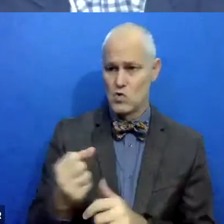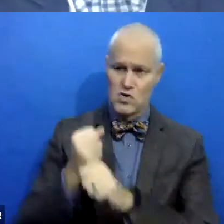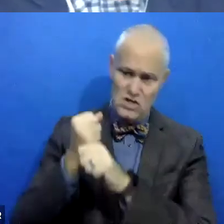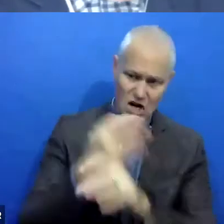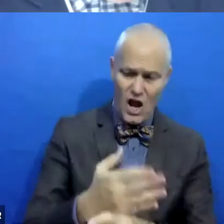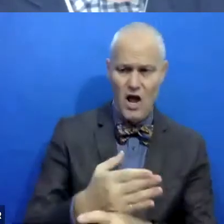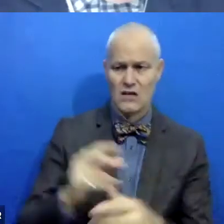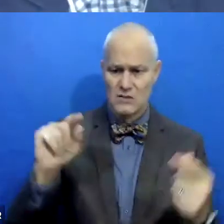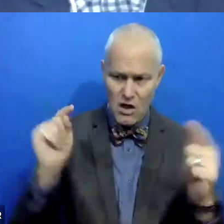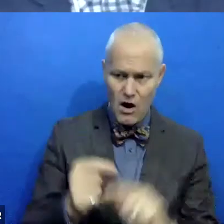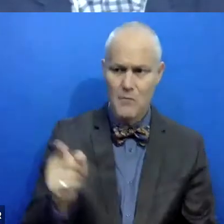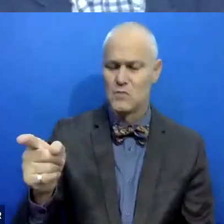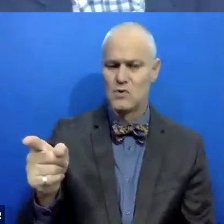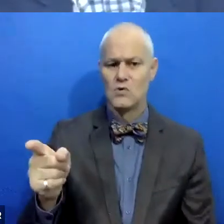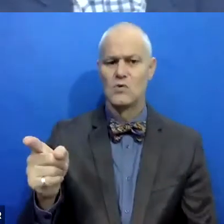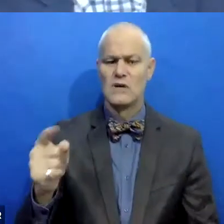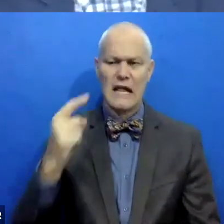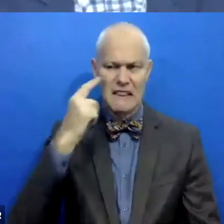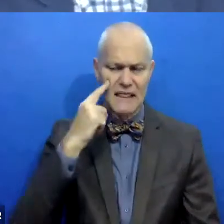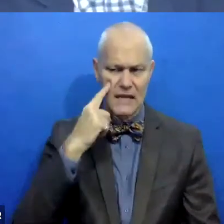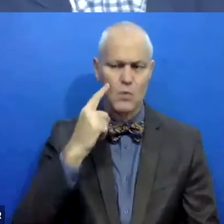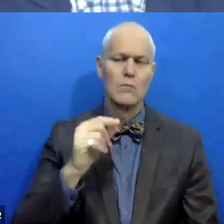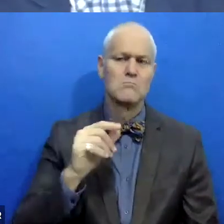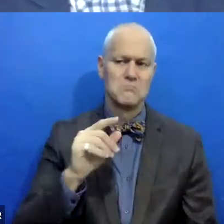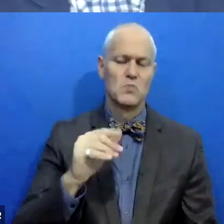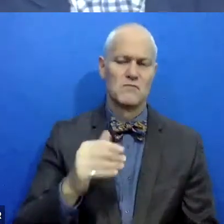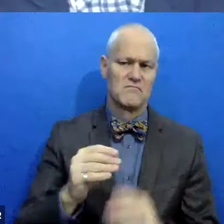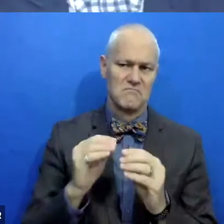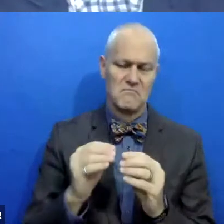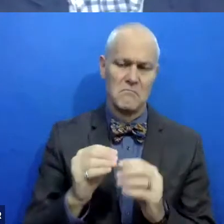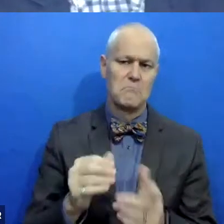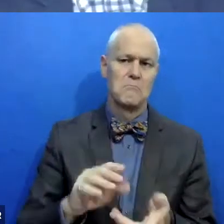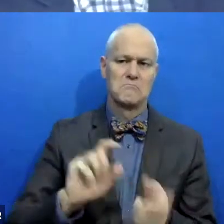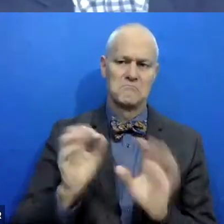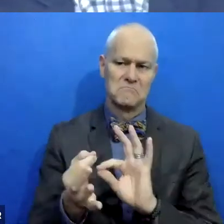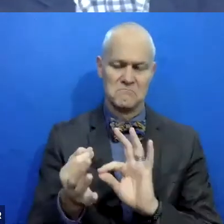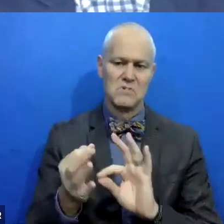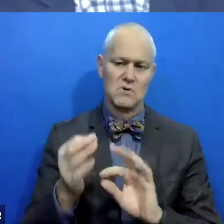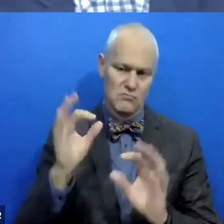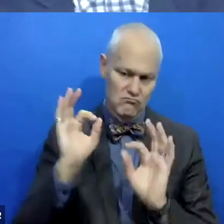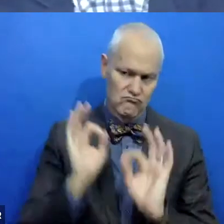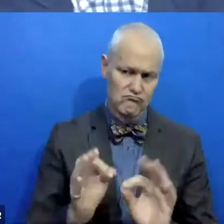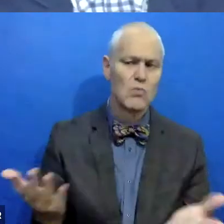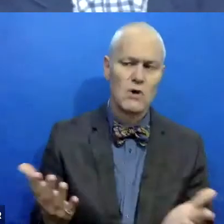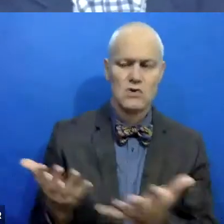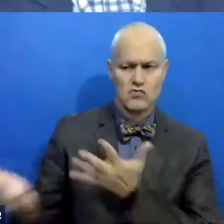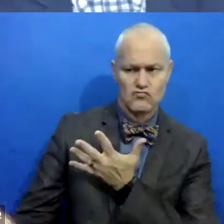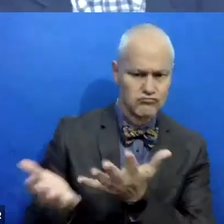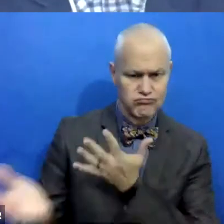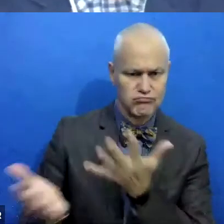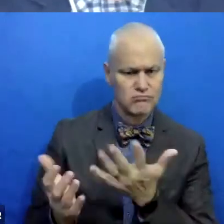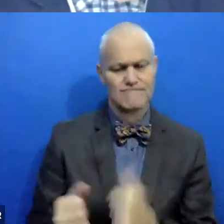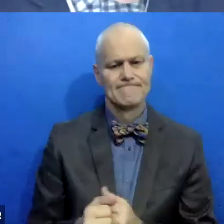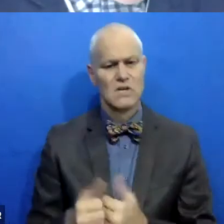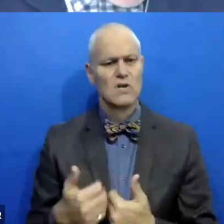believes would make it right. Um, and that's, we try to do that the best we can. We're, you know, we're trying to